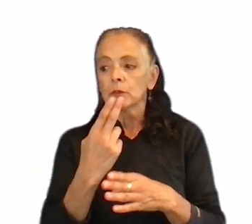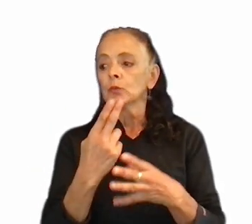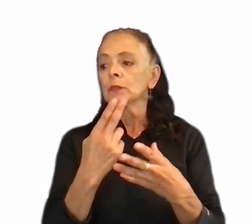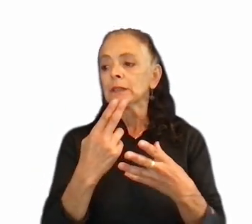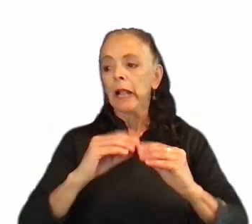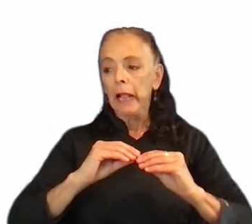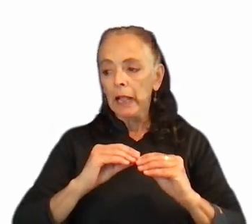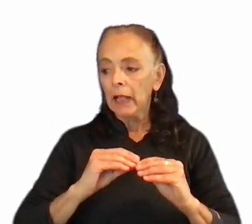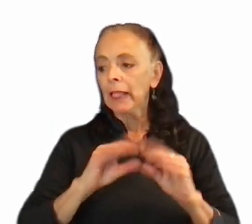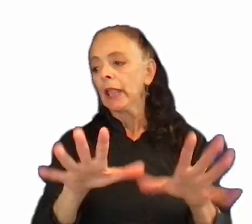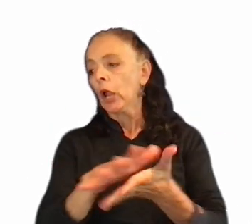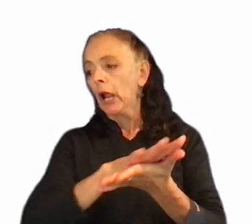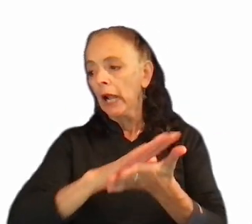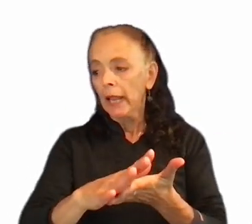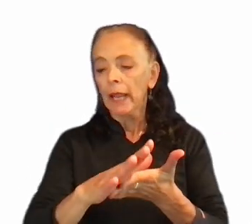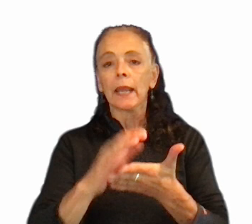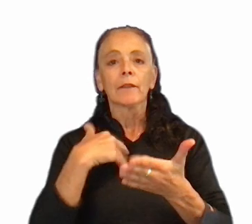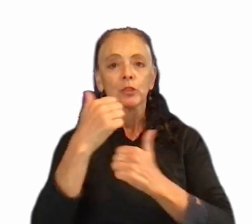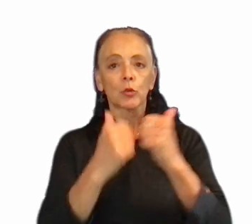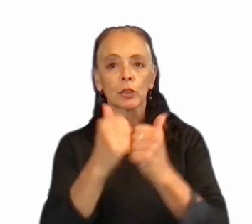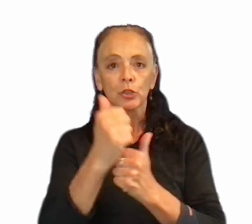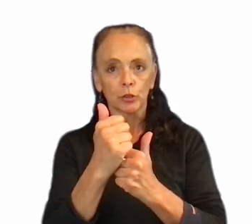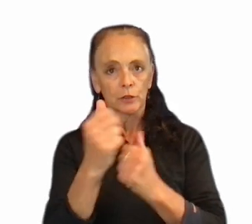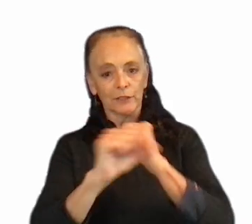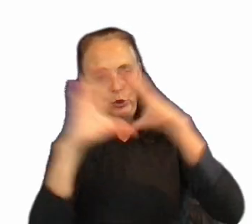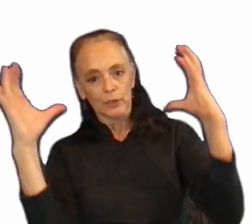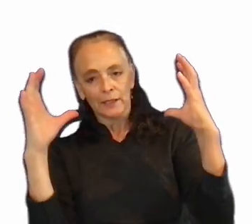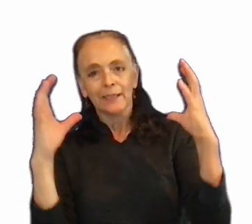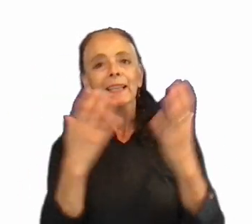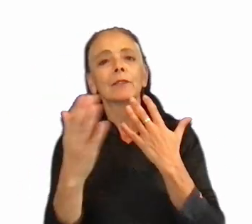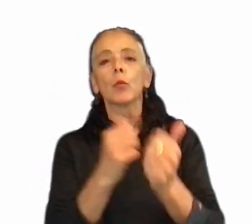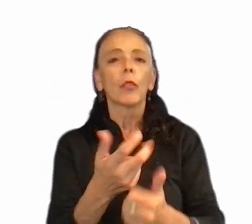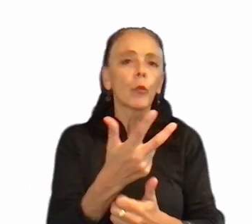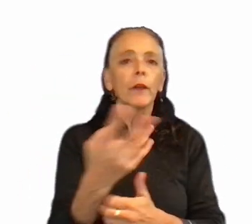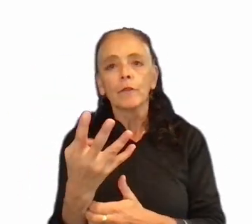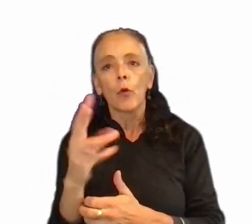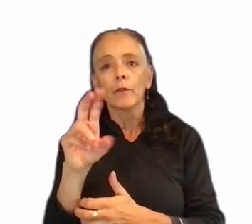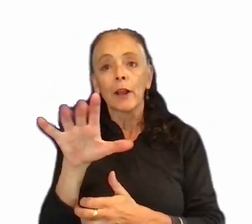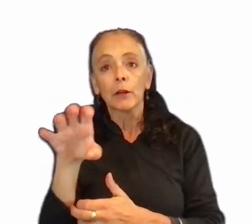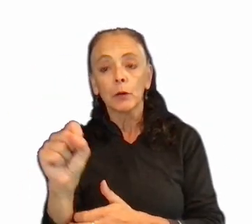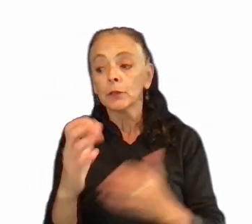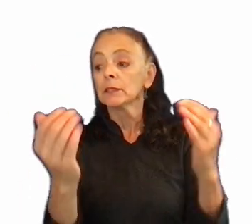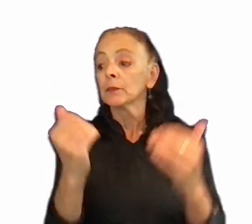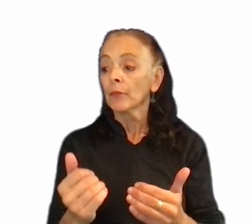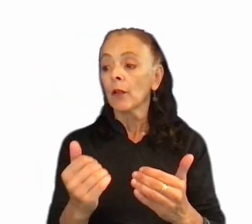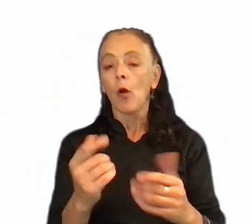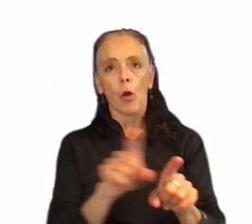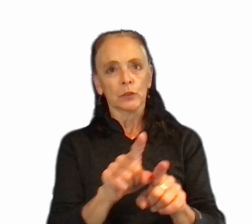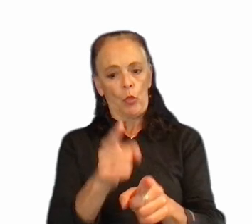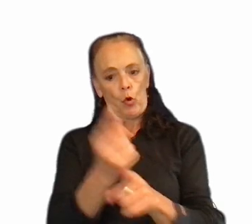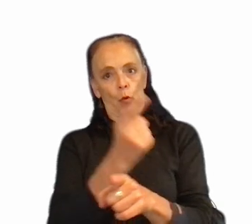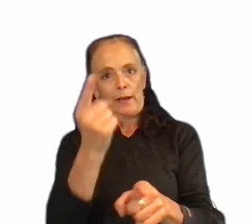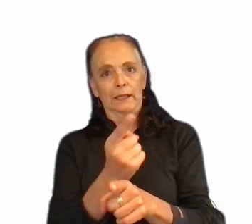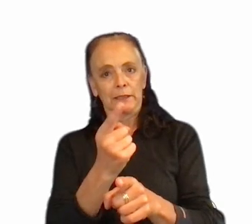structured even when displaying three three and four variables. Correctness achieved with the maps in